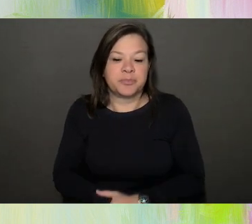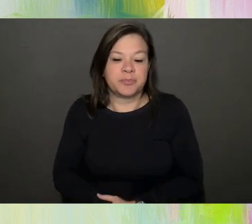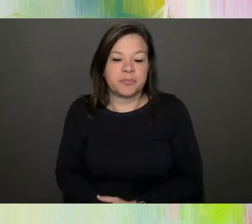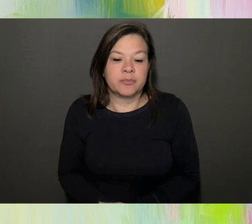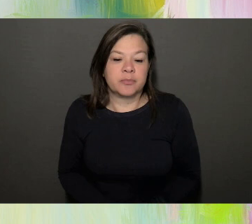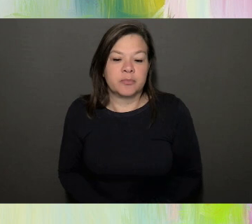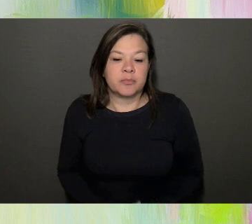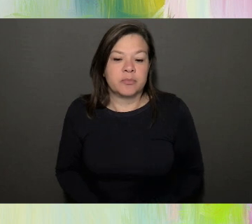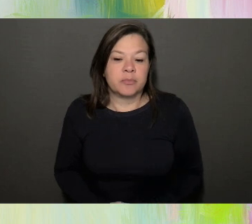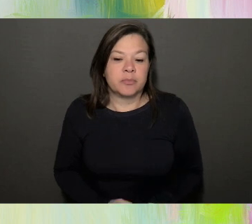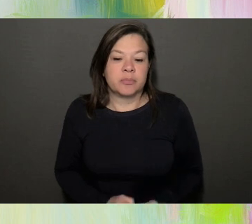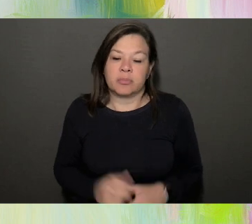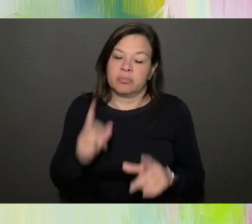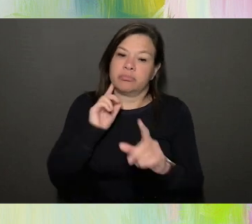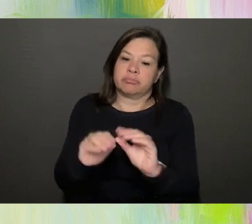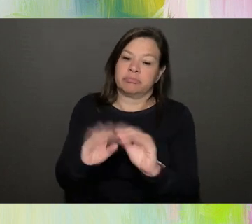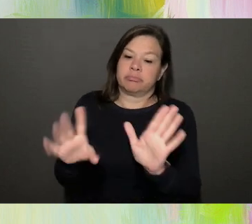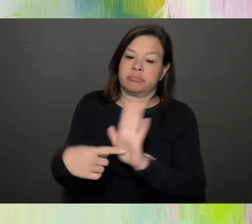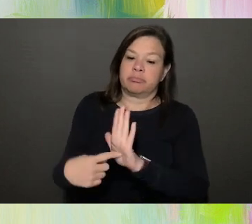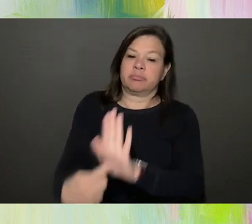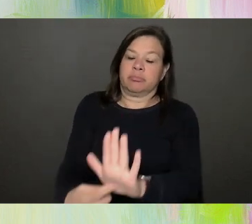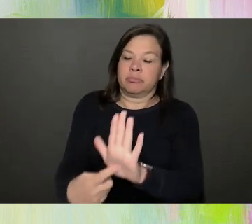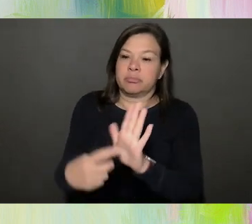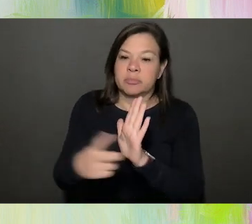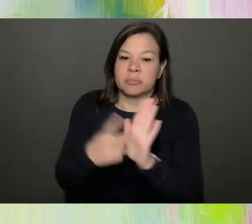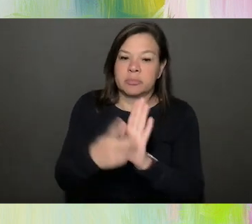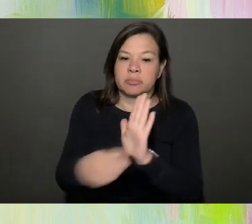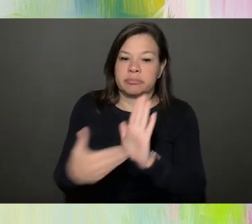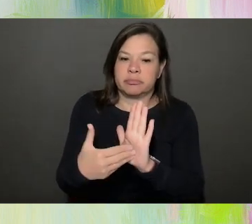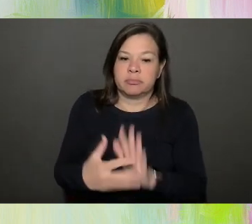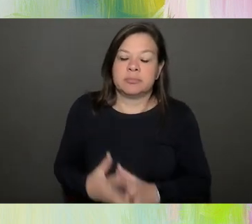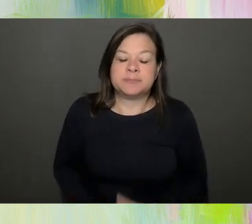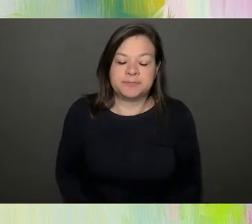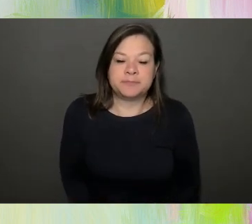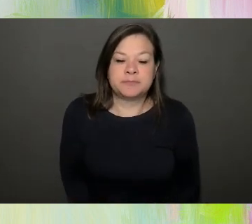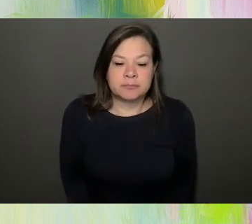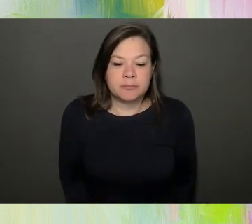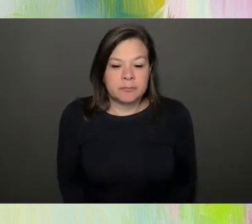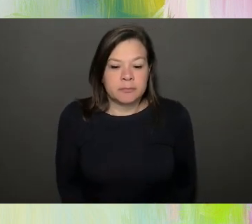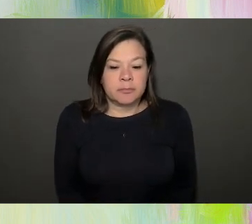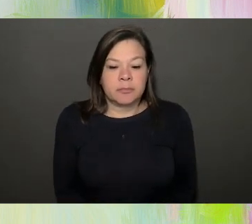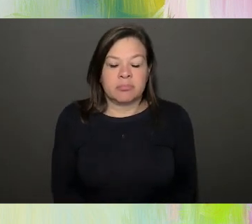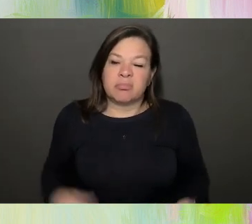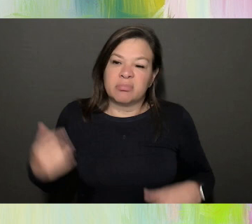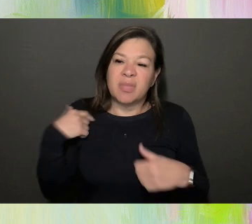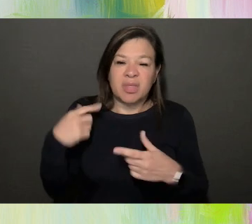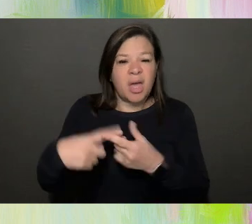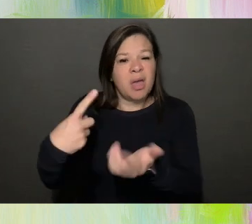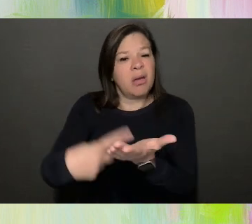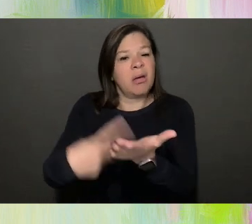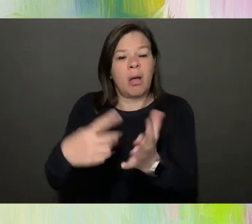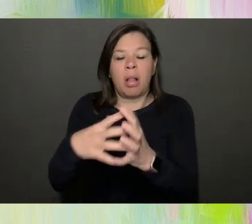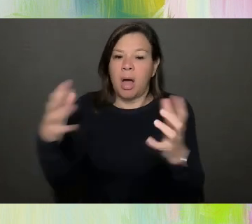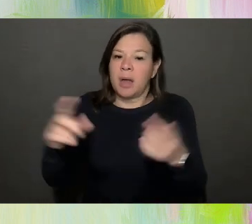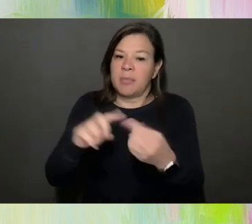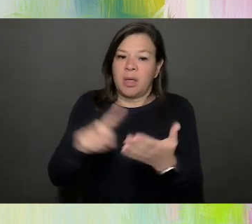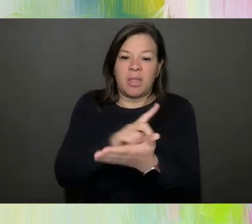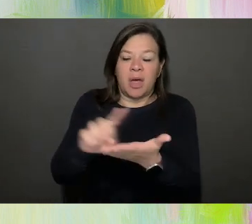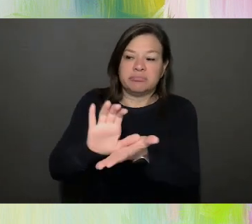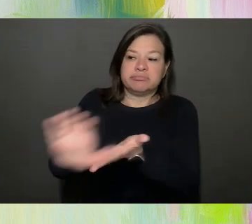like telling off that discrimination that they suffered. They spoke about many, many times of discrimination and, uh,